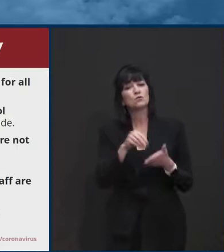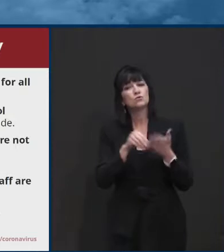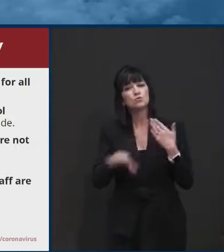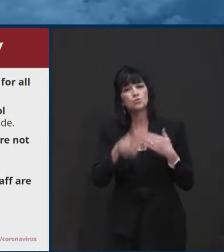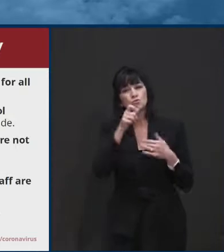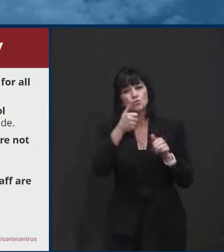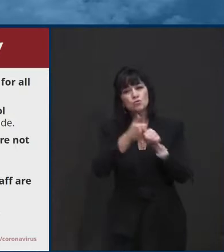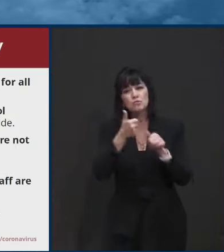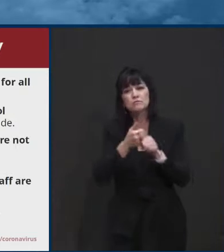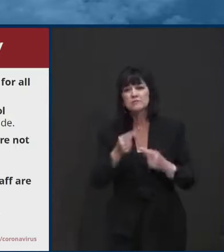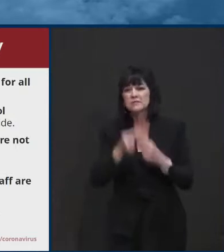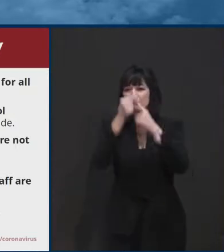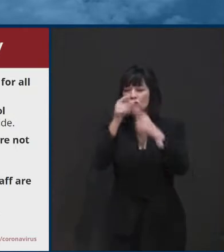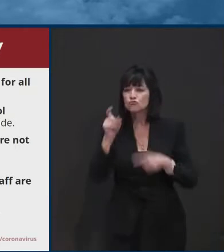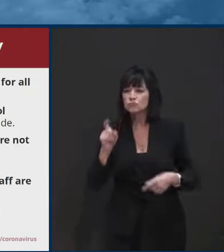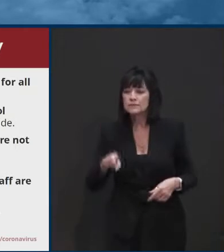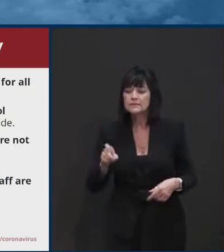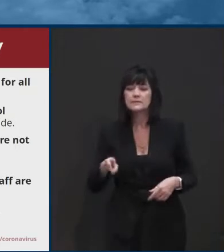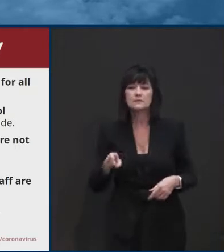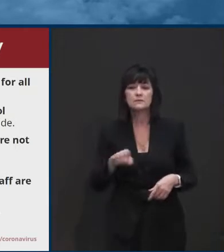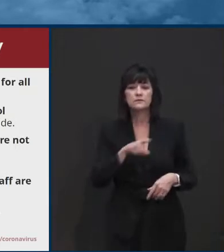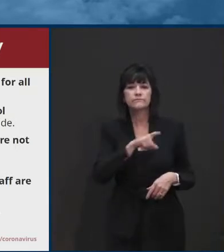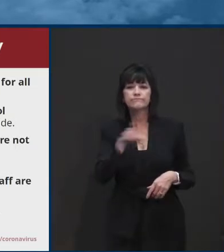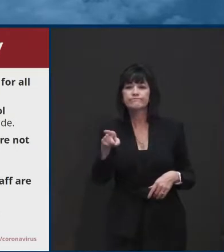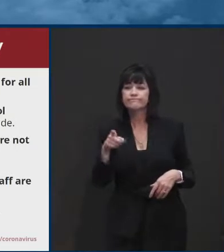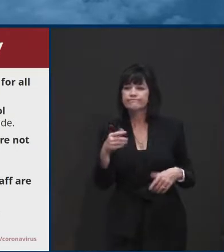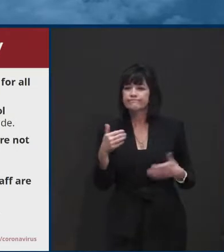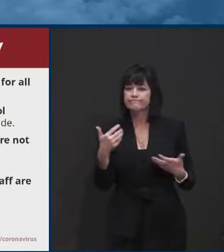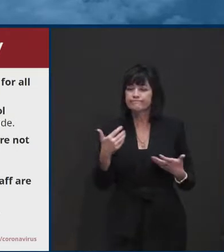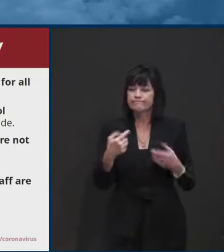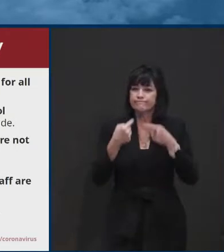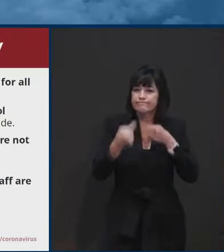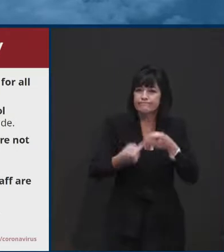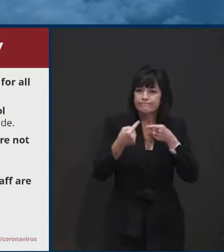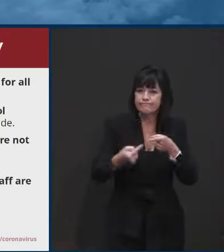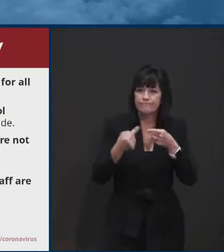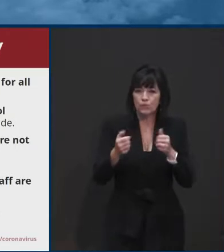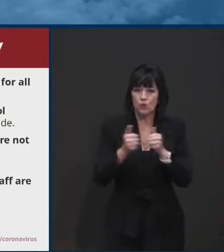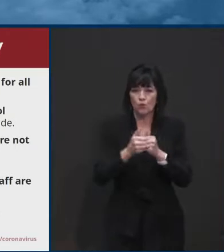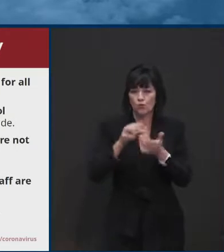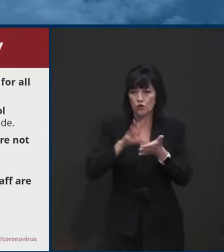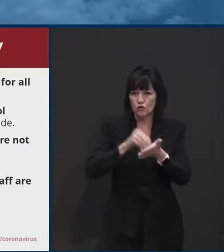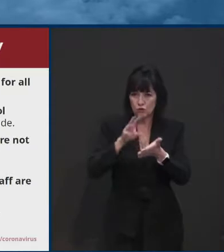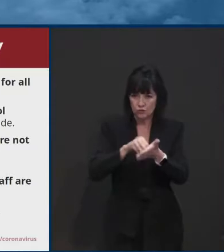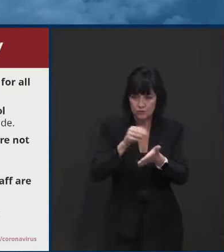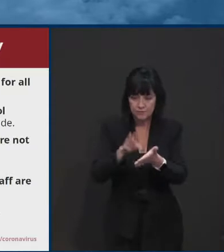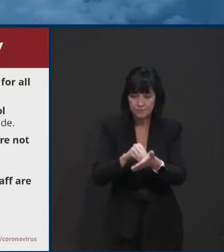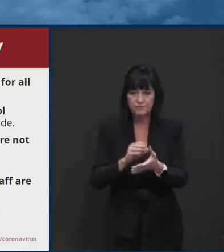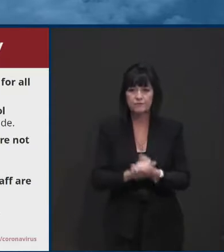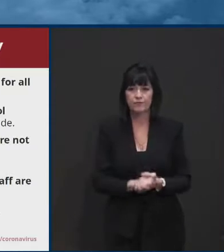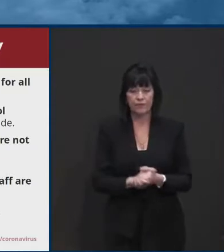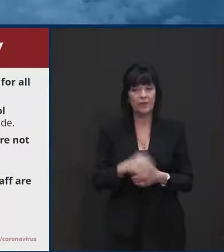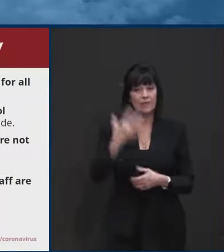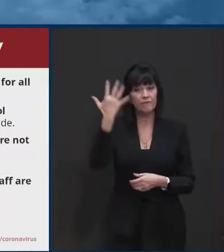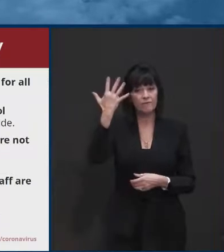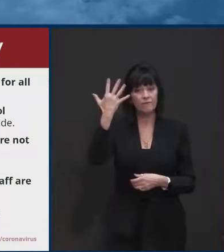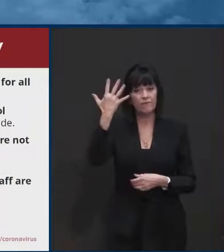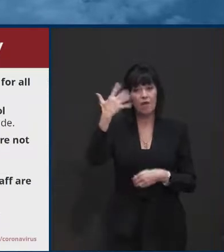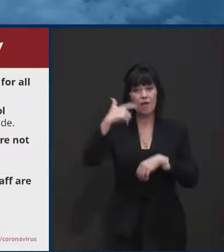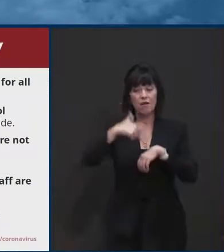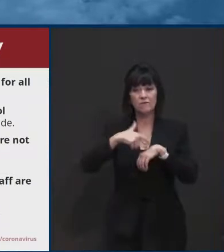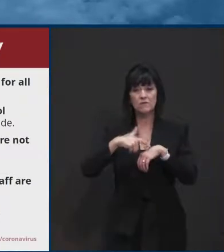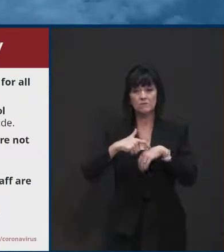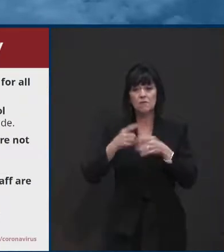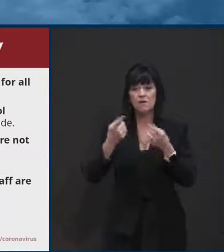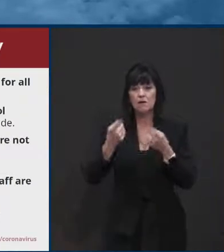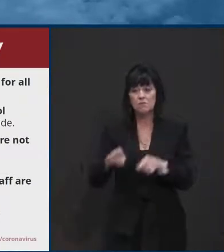and I, I mentioned last week, we have five instances where we have seen in school spread in Delaware, and we haven't seen any